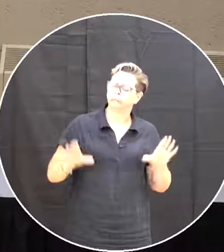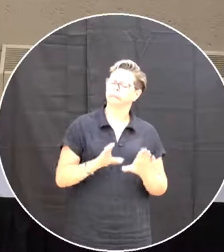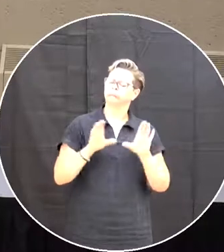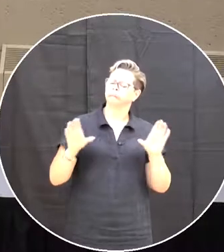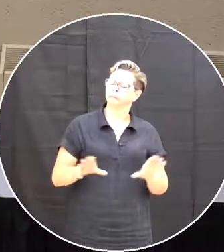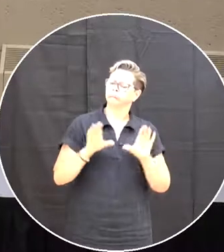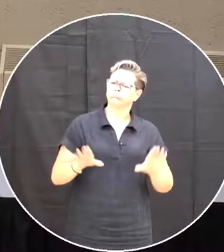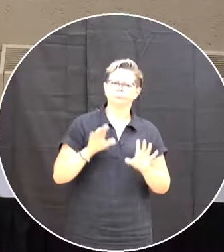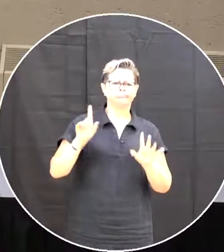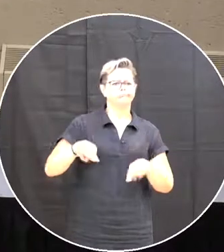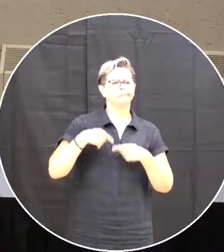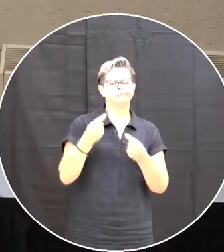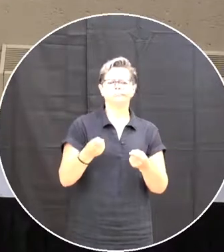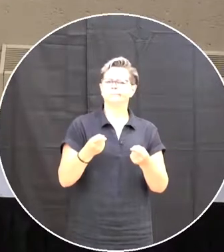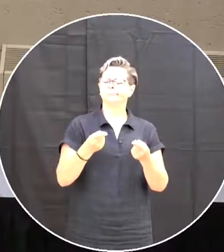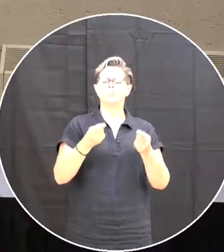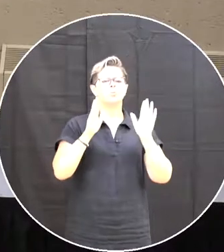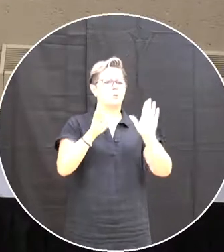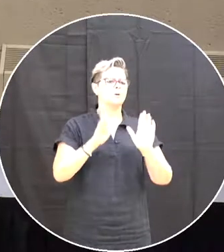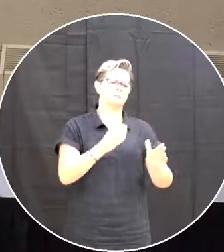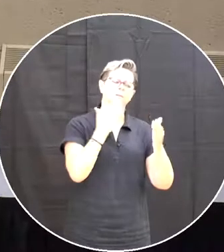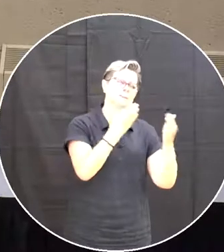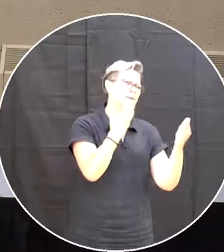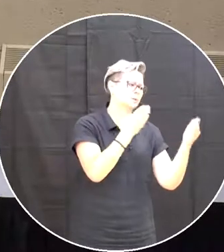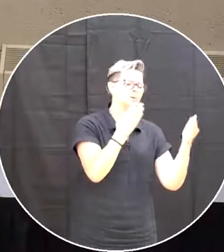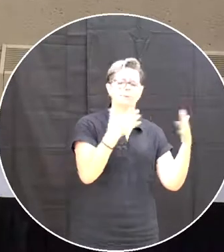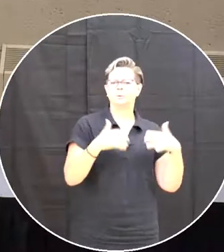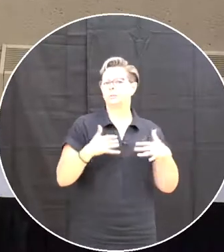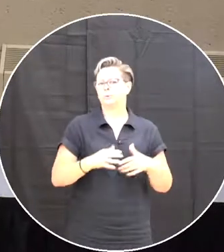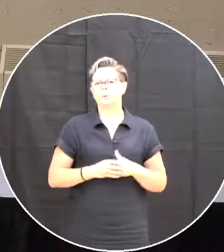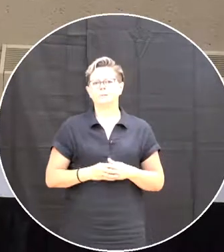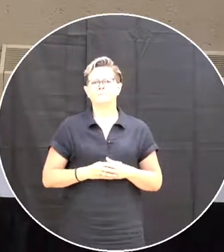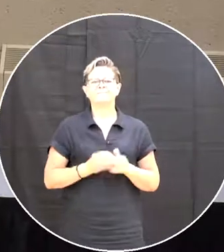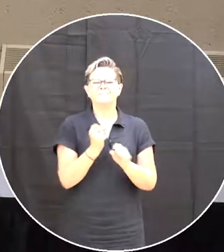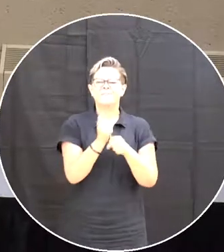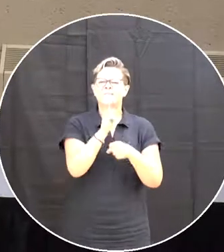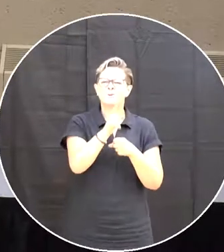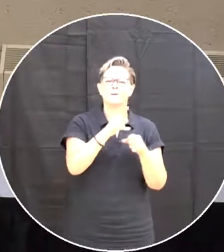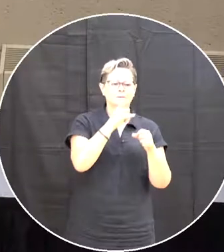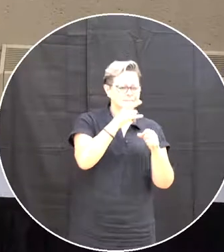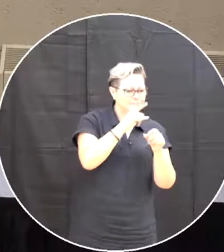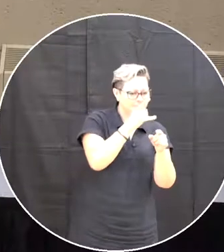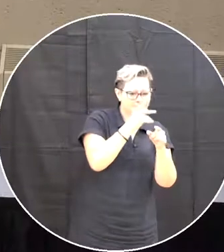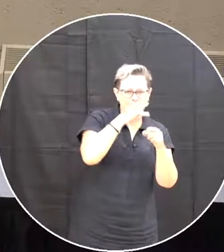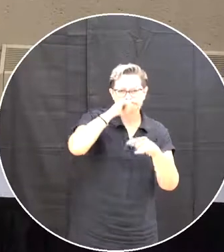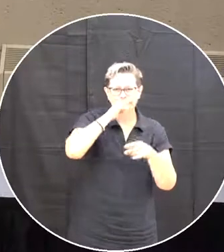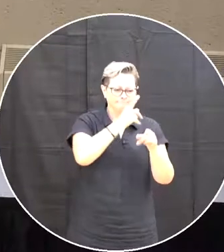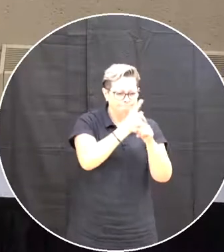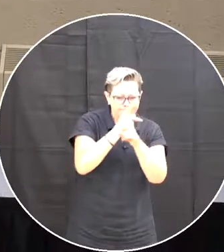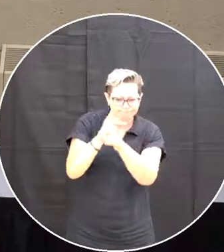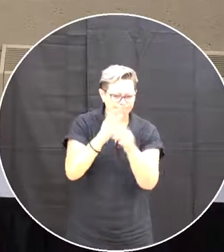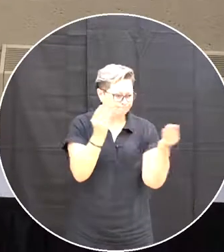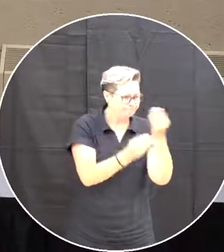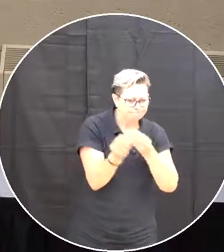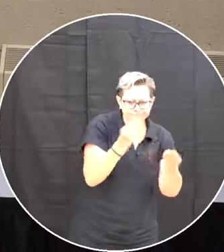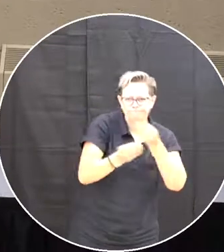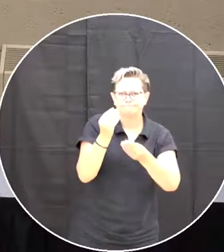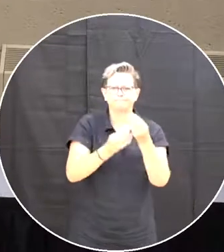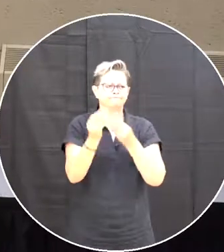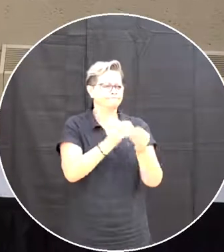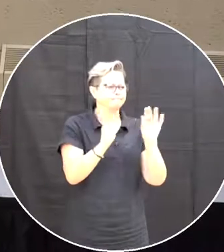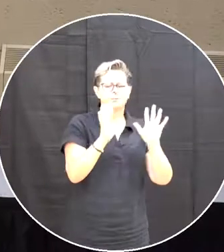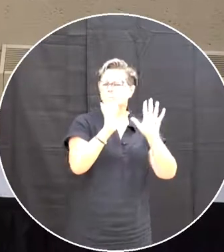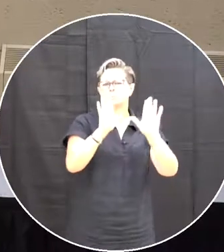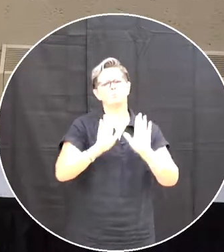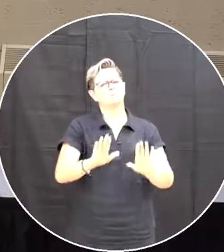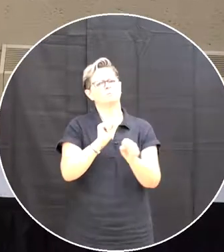done over the last while Trying to keep us all afloat And making sure That the kids are looked after And that the schools are in good shape And we all